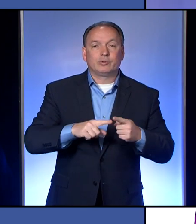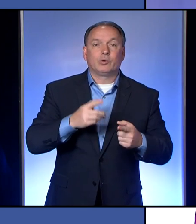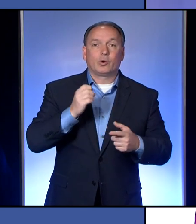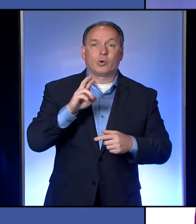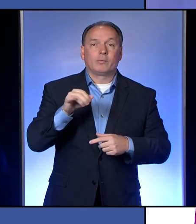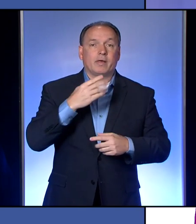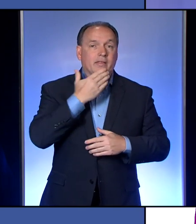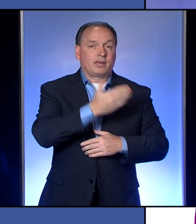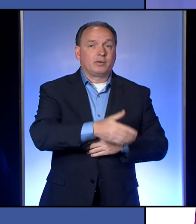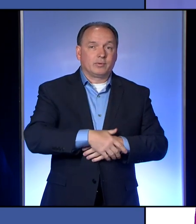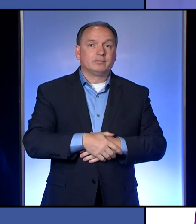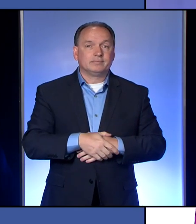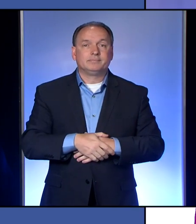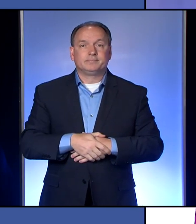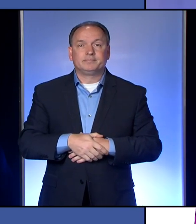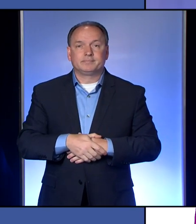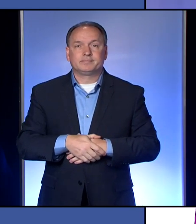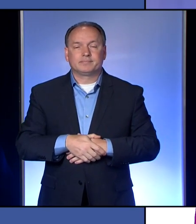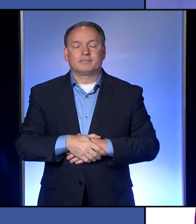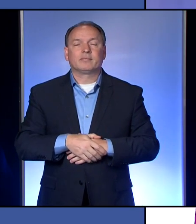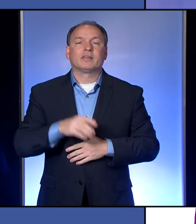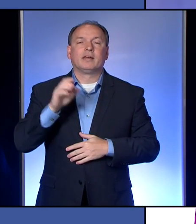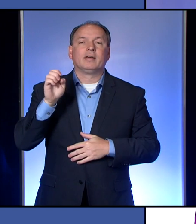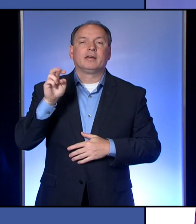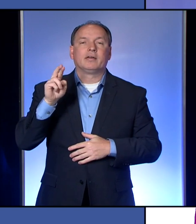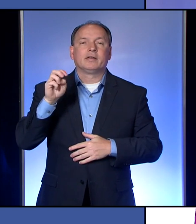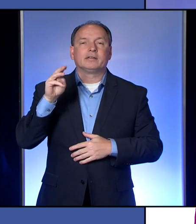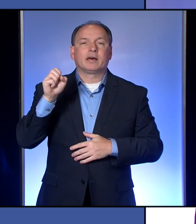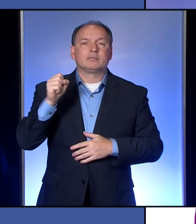sure. Erie times news.